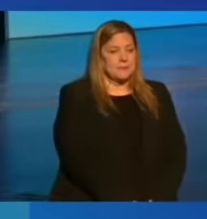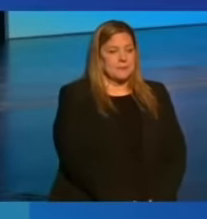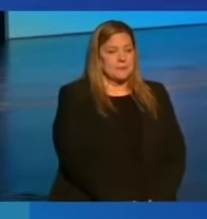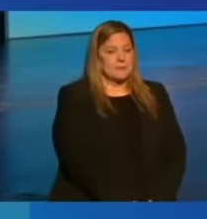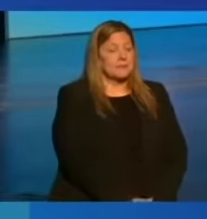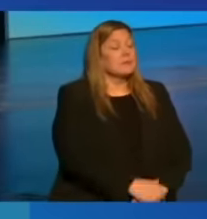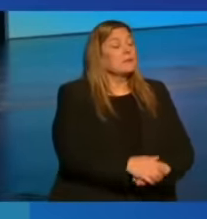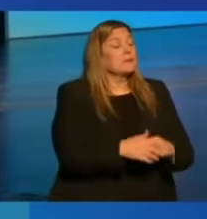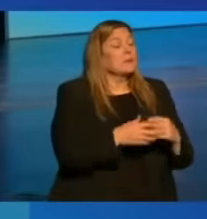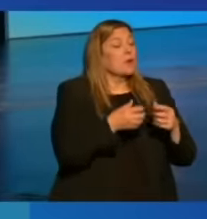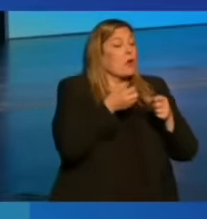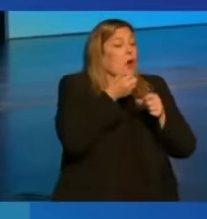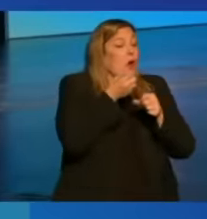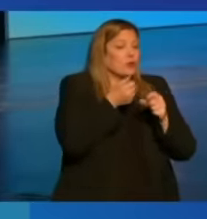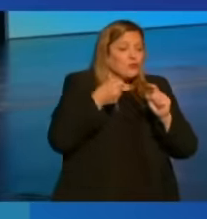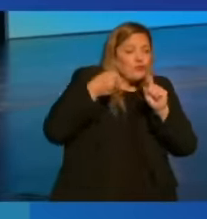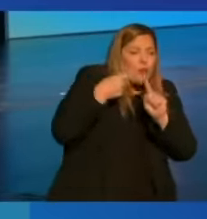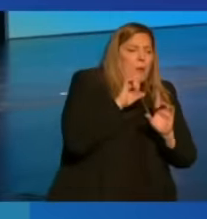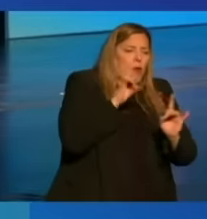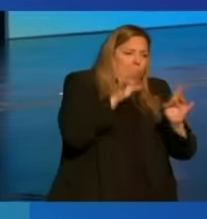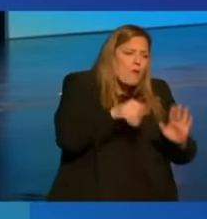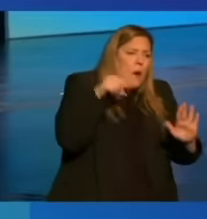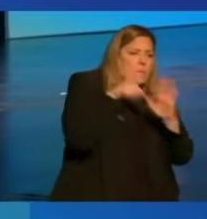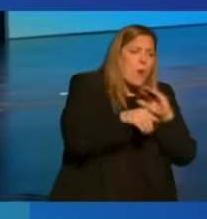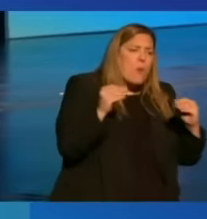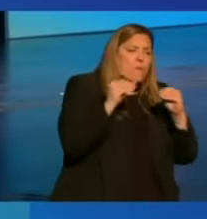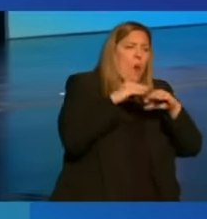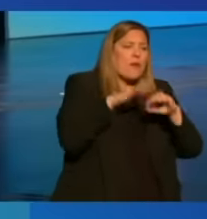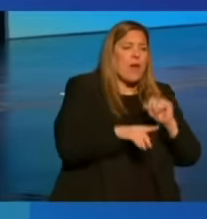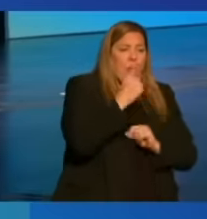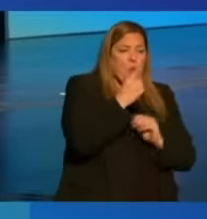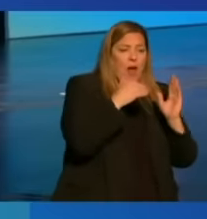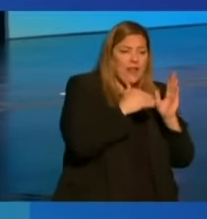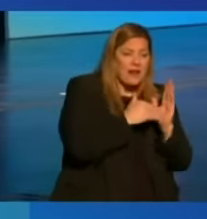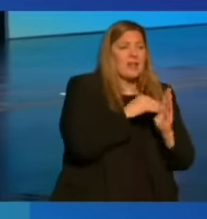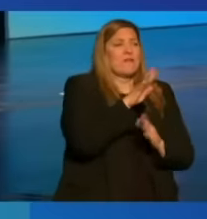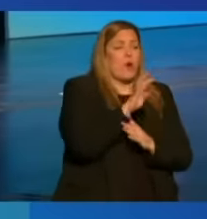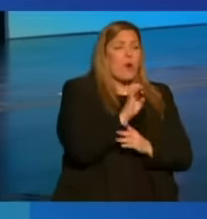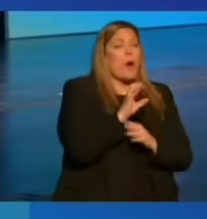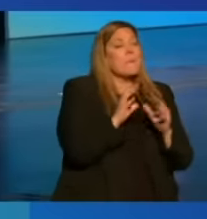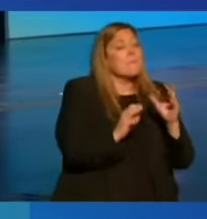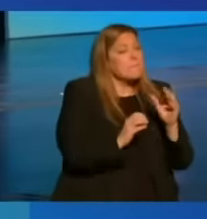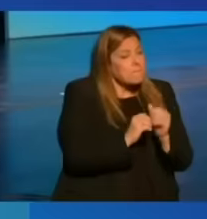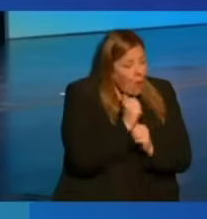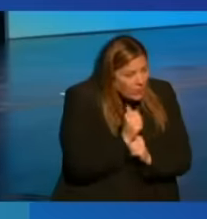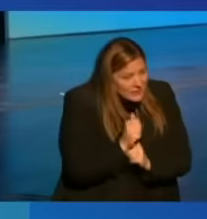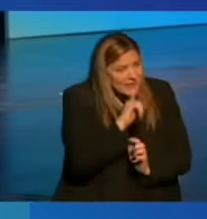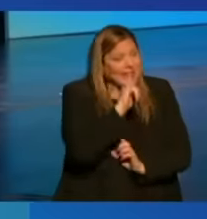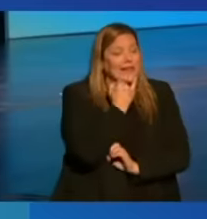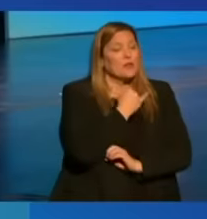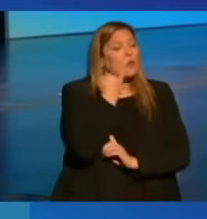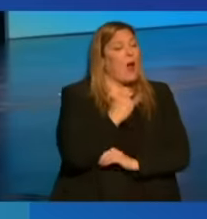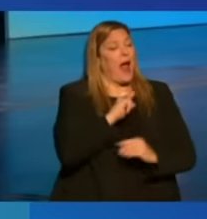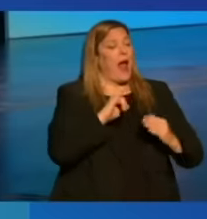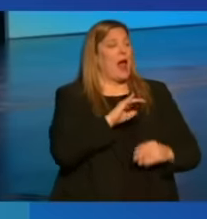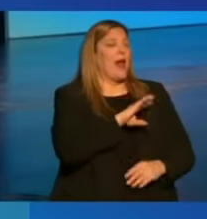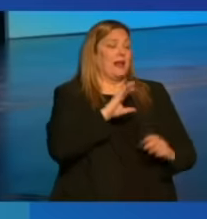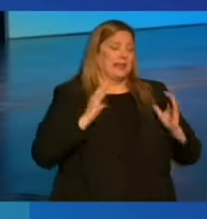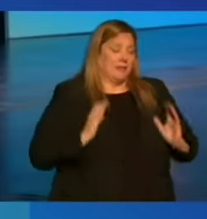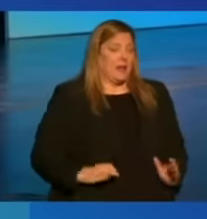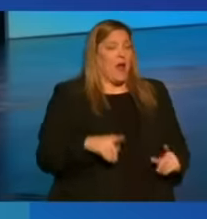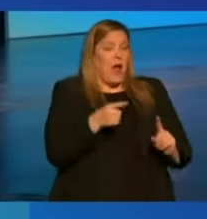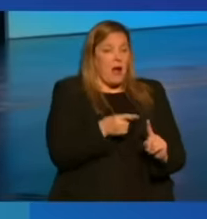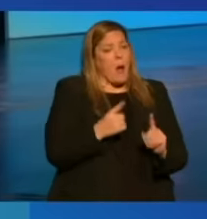Triggered by the horrific murder of more than 1,400 mostly civilian Israelis, many of them children at the hands of